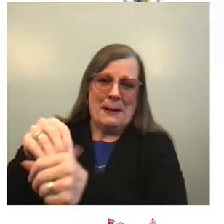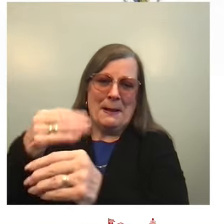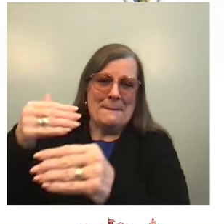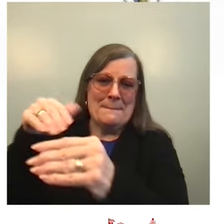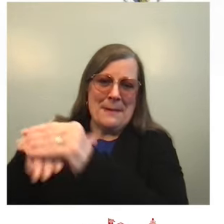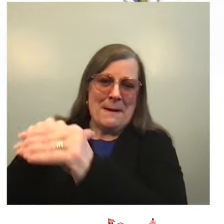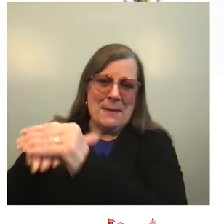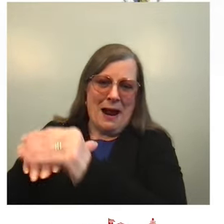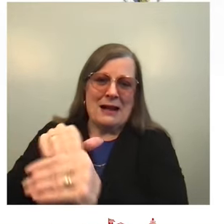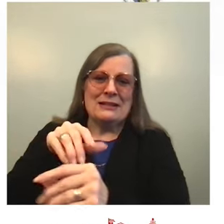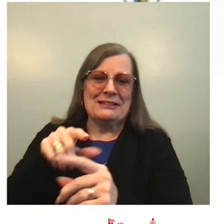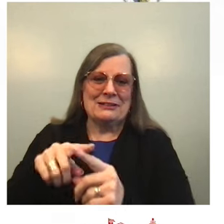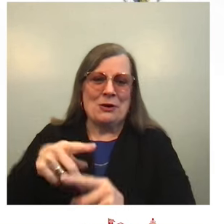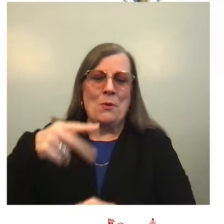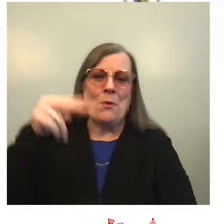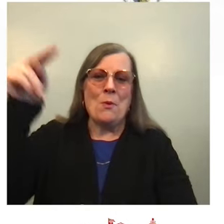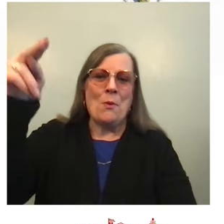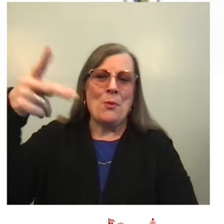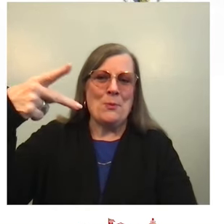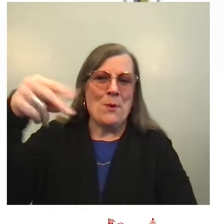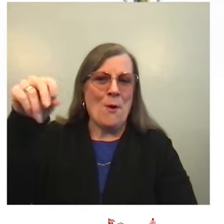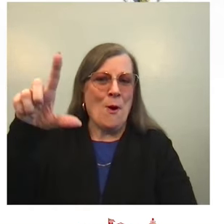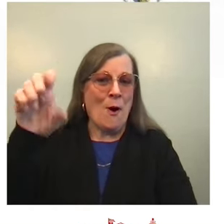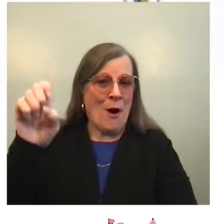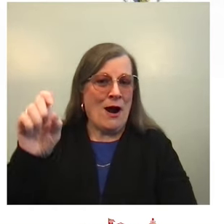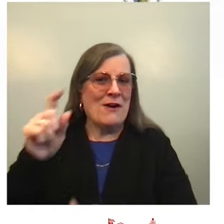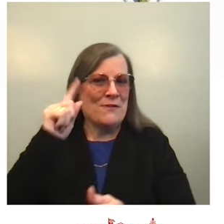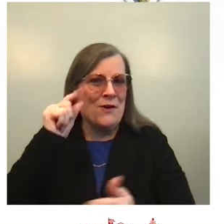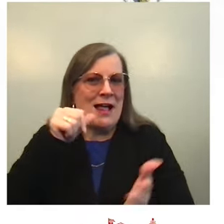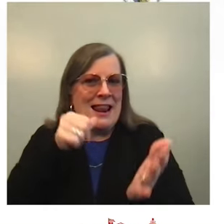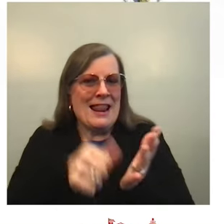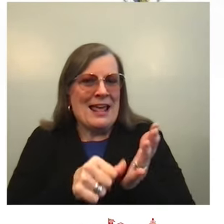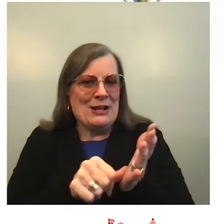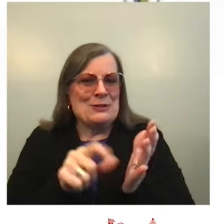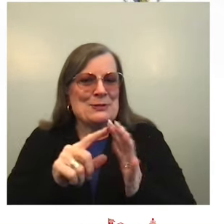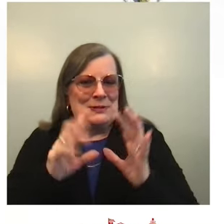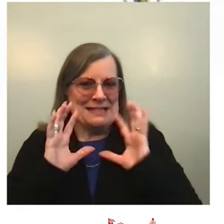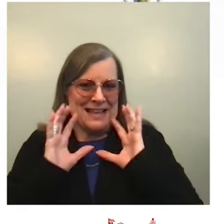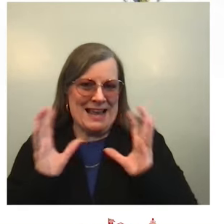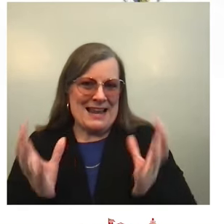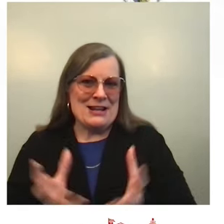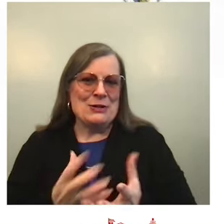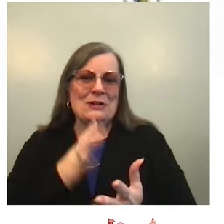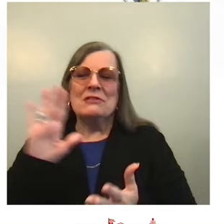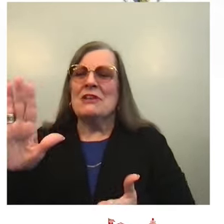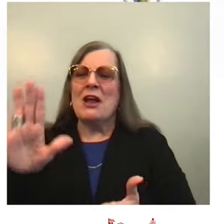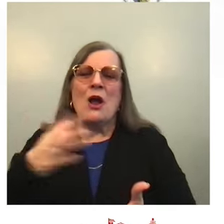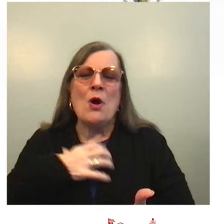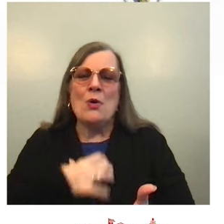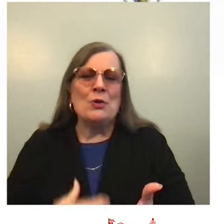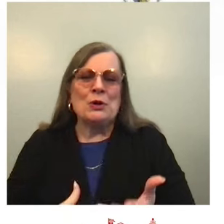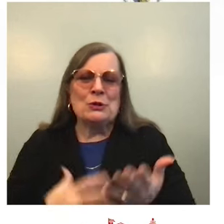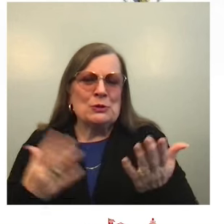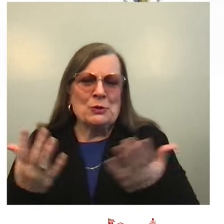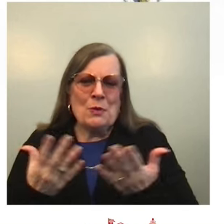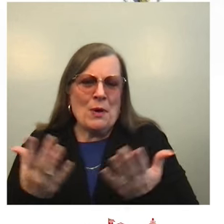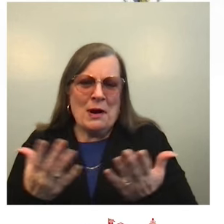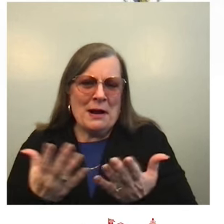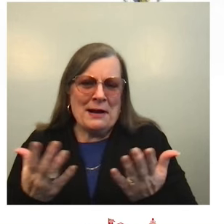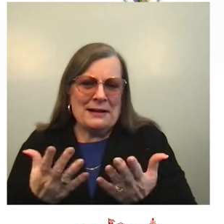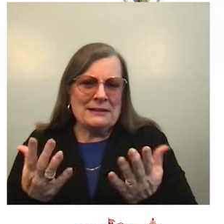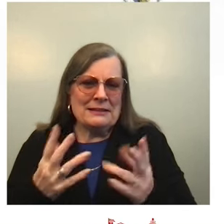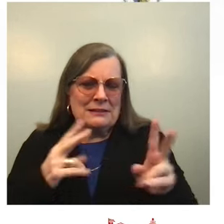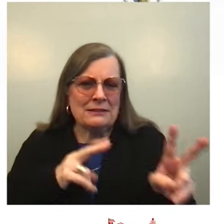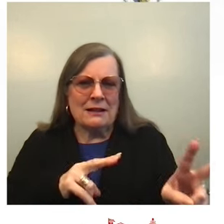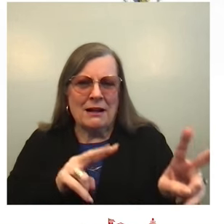stamp and a wish. In the library, guests are transported to the nostalgic bedtime stories